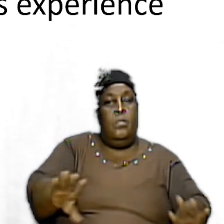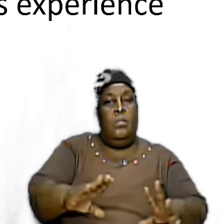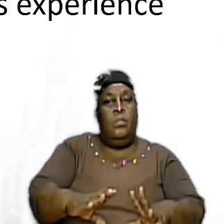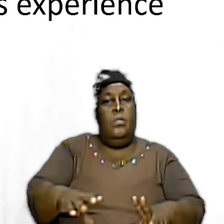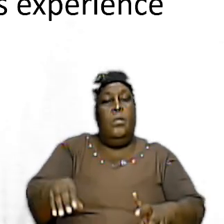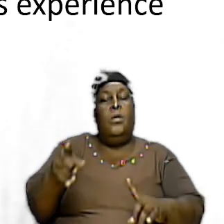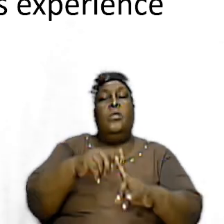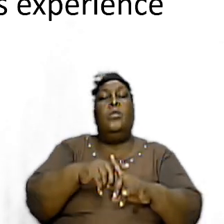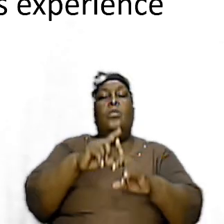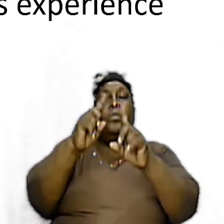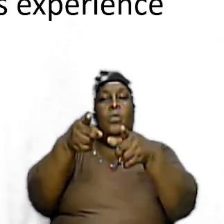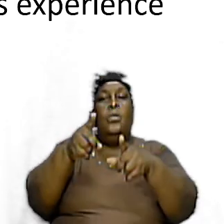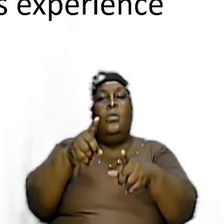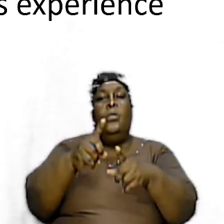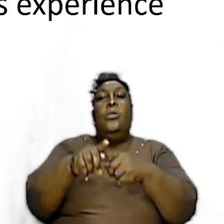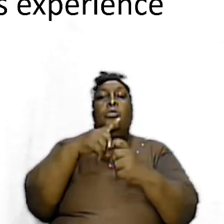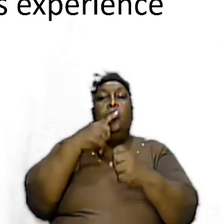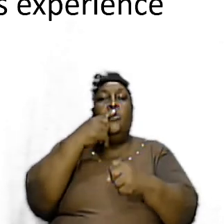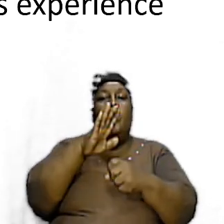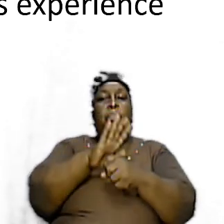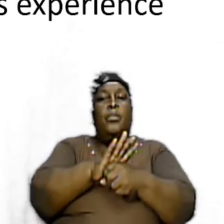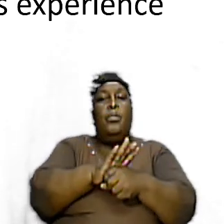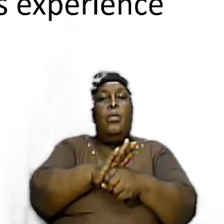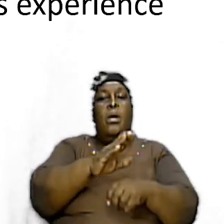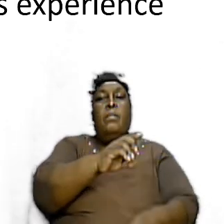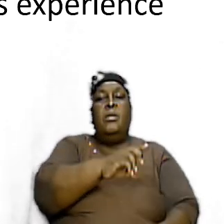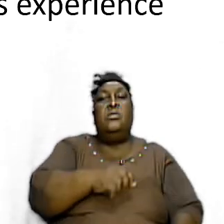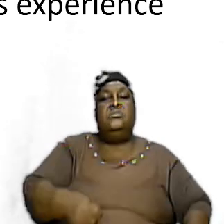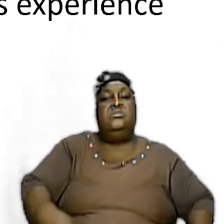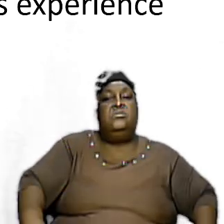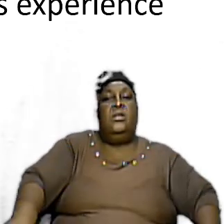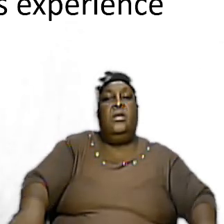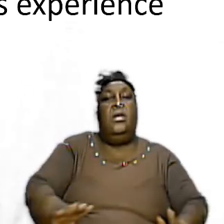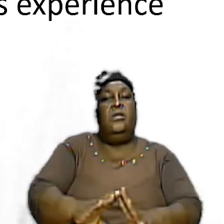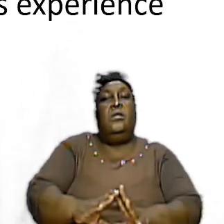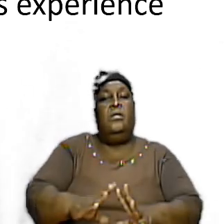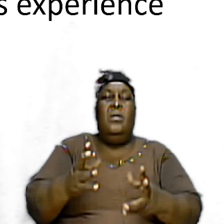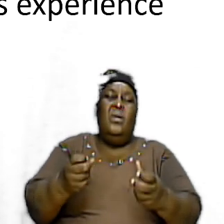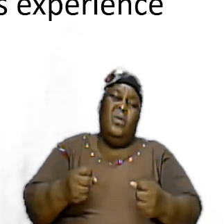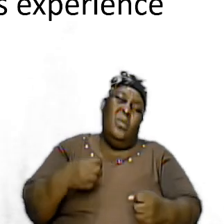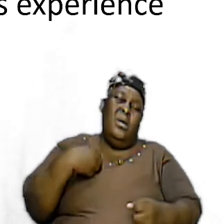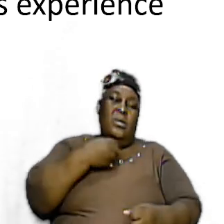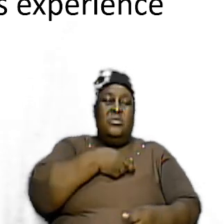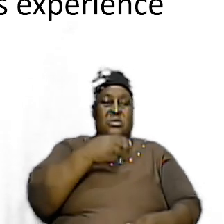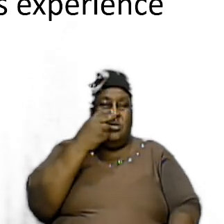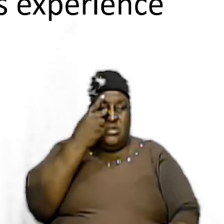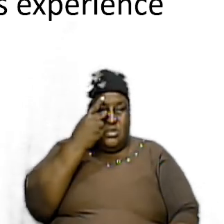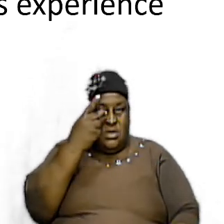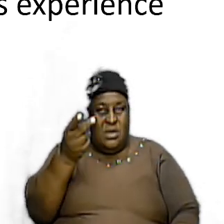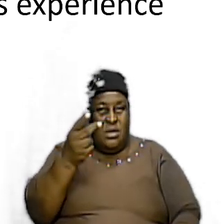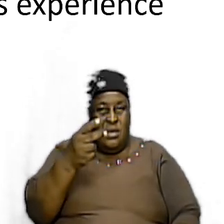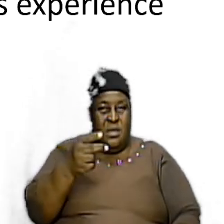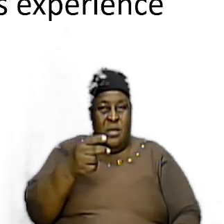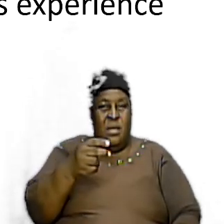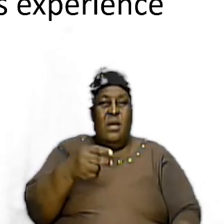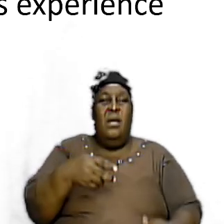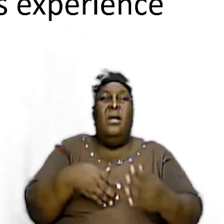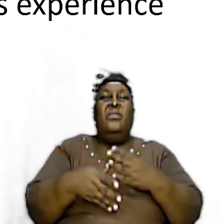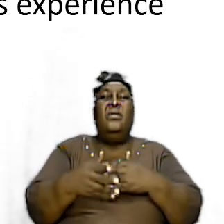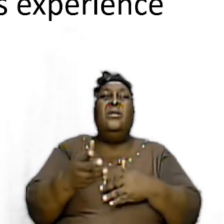we get to the promised land I want us to see that there is a chord